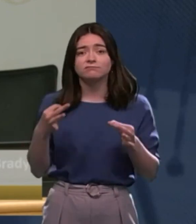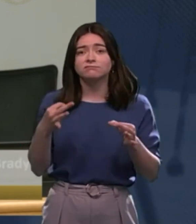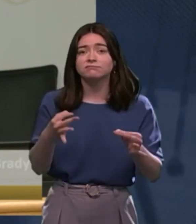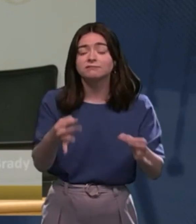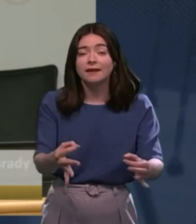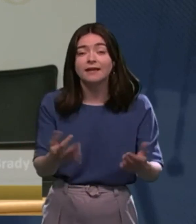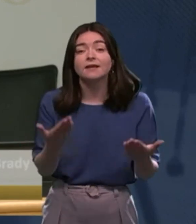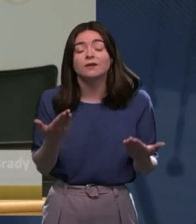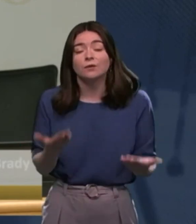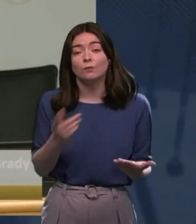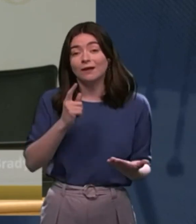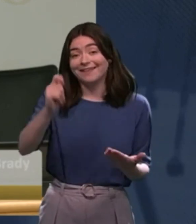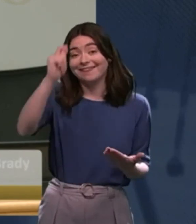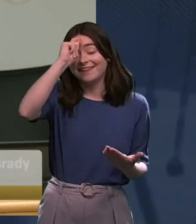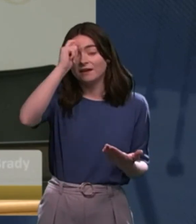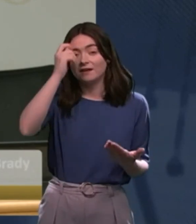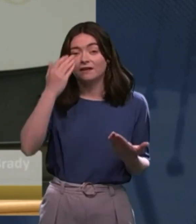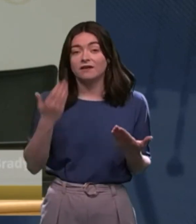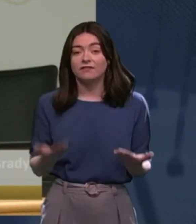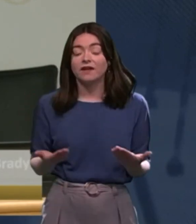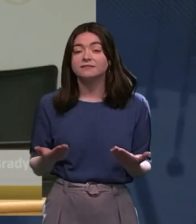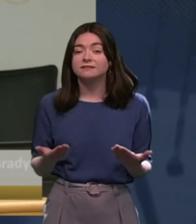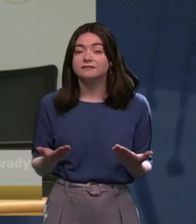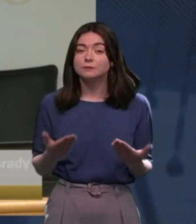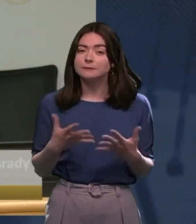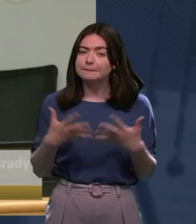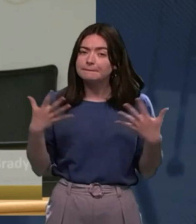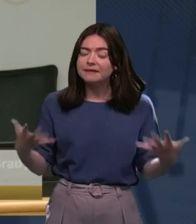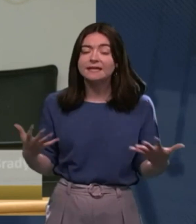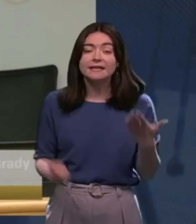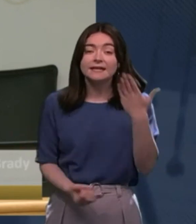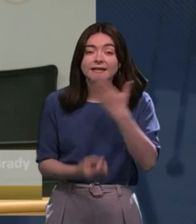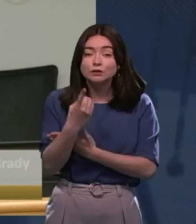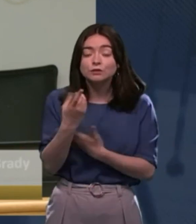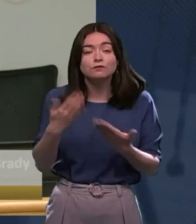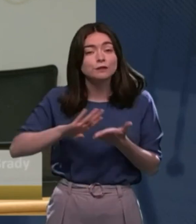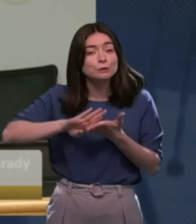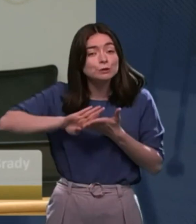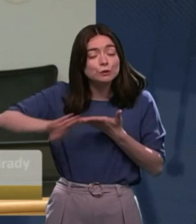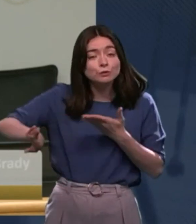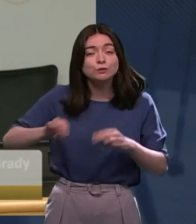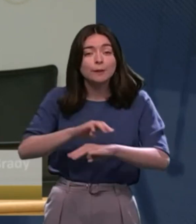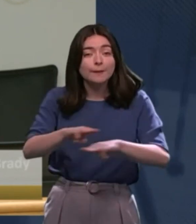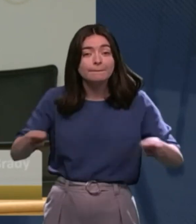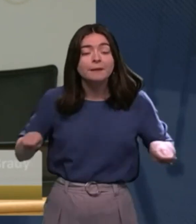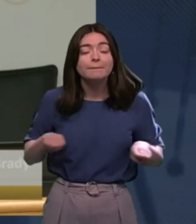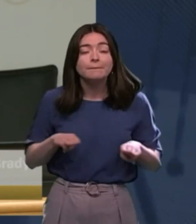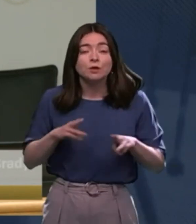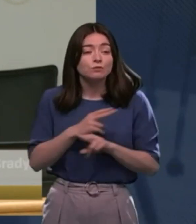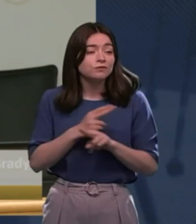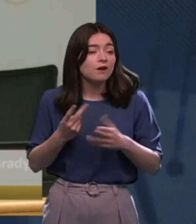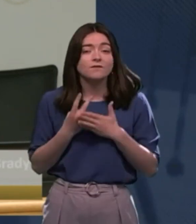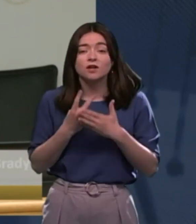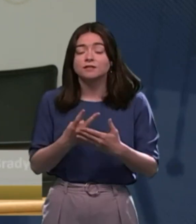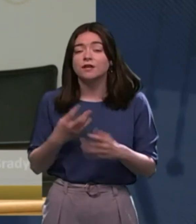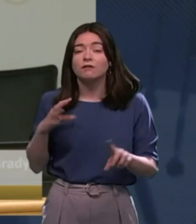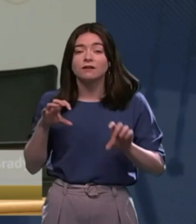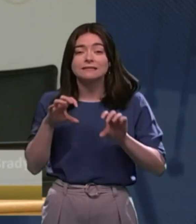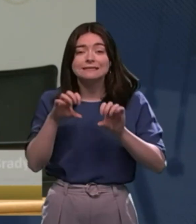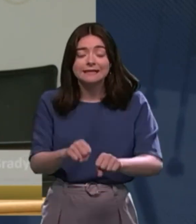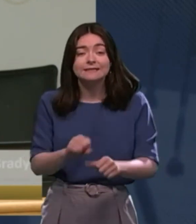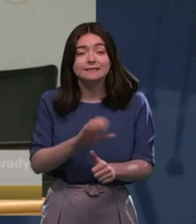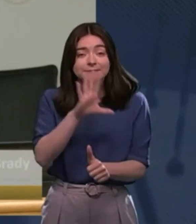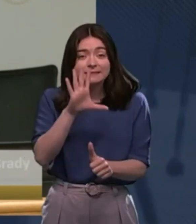We think that there is a huge issue there for the exclusion of people who are involuntarily detained, particularly